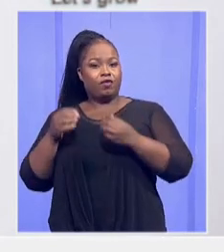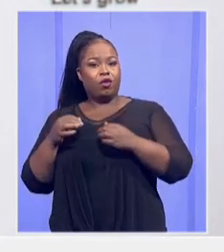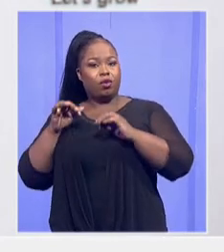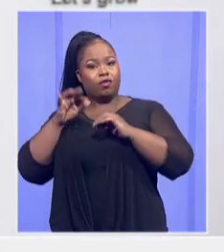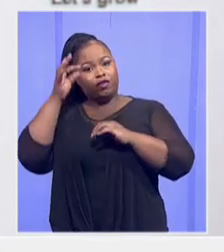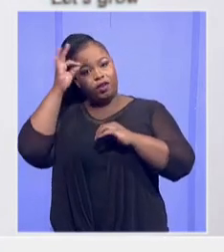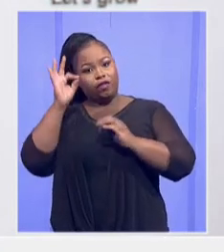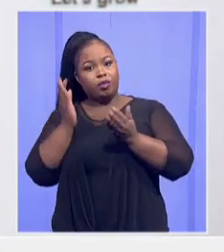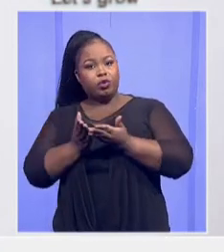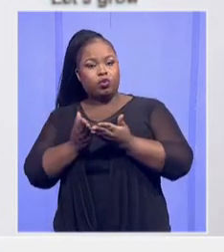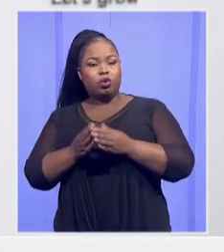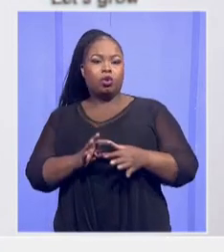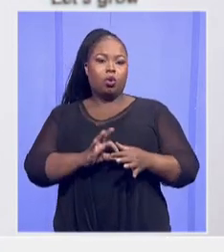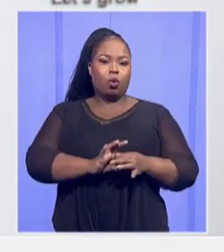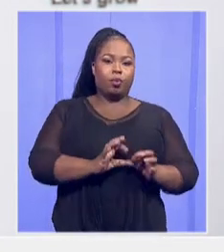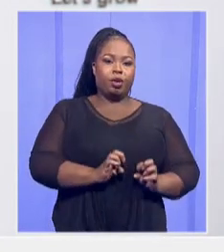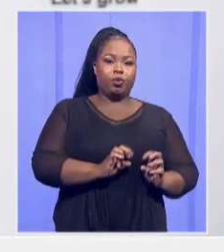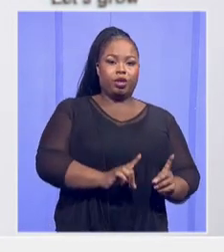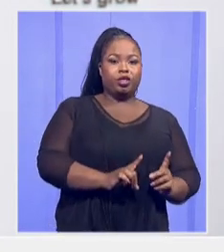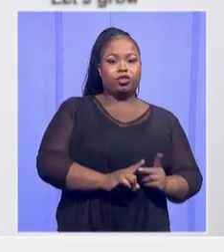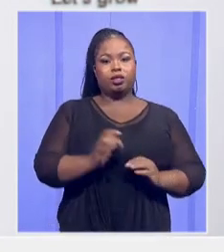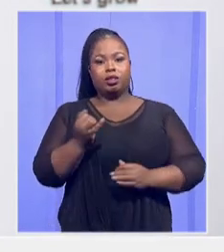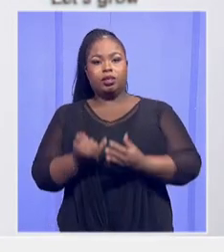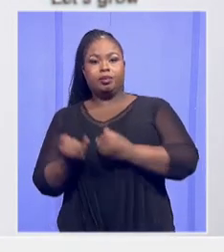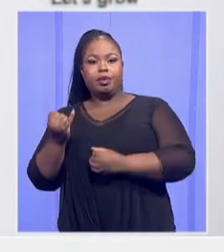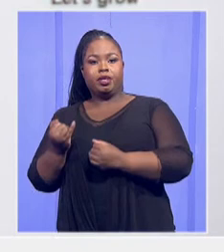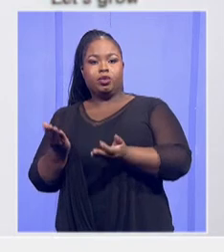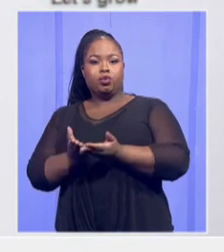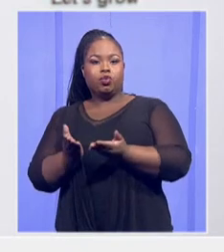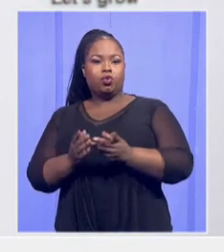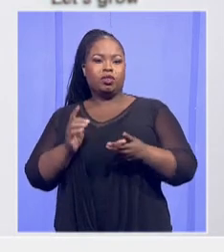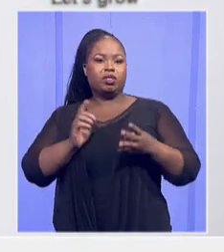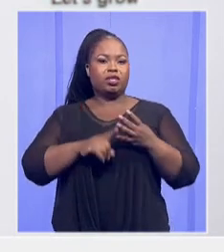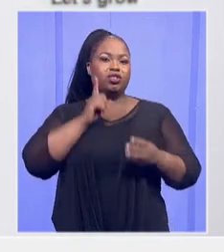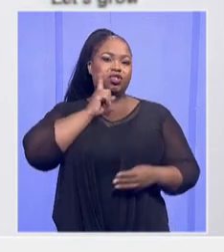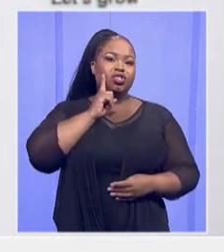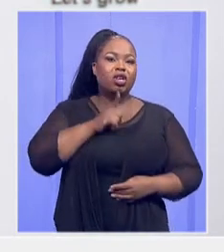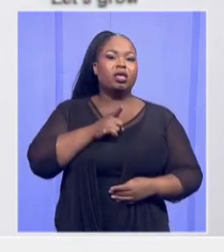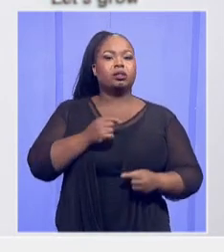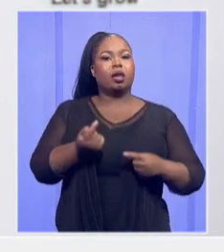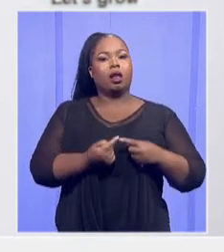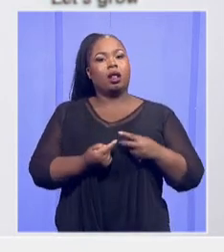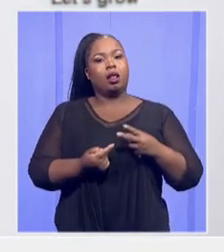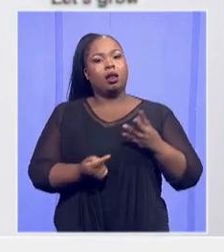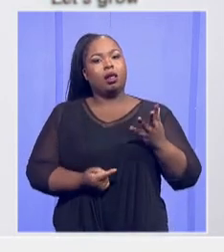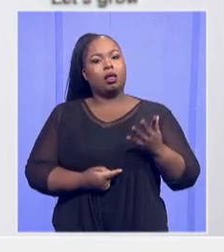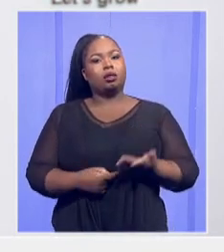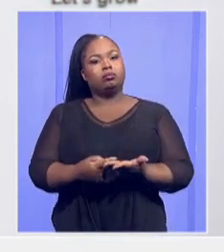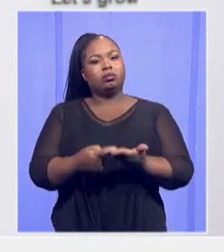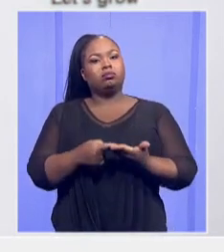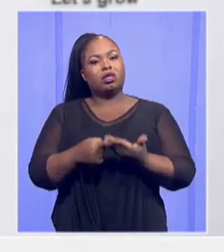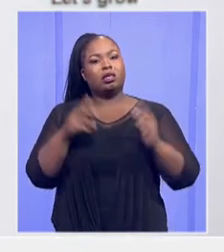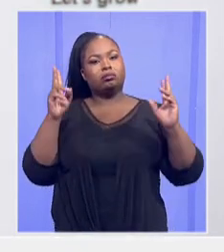education, independent schools and educators. So simply that is to encourage